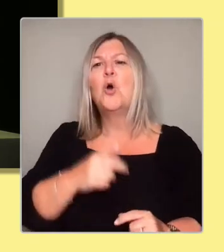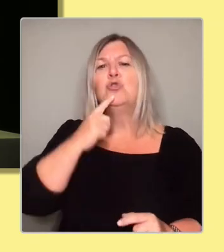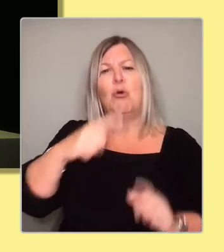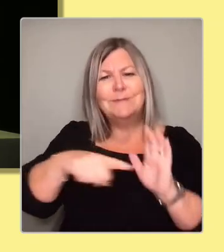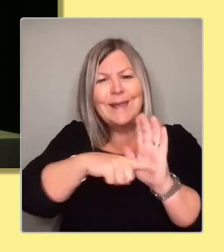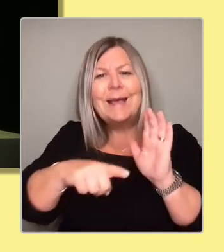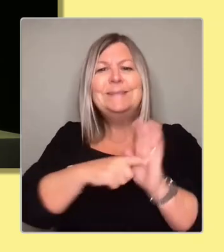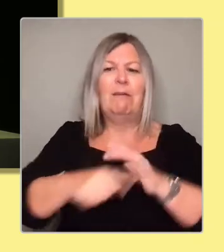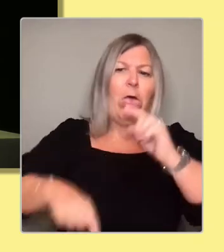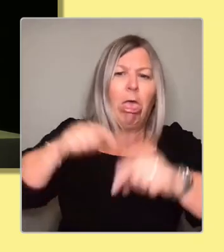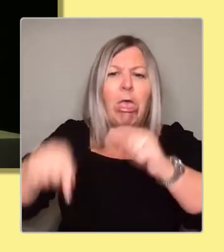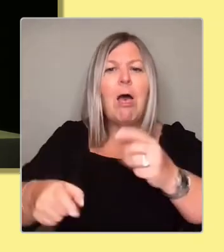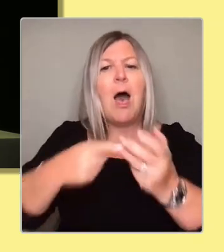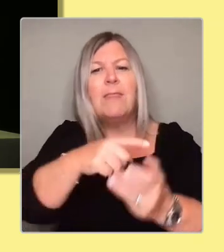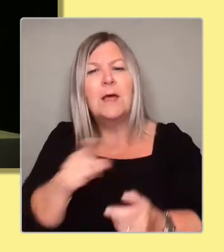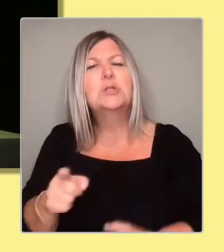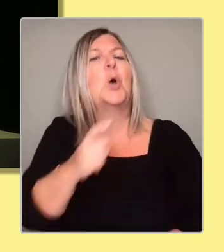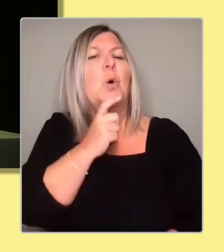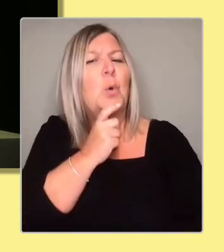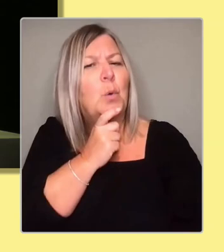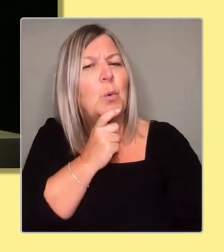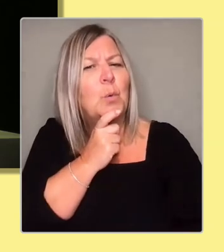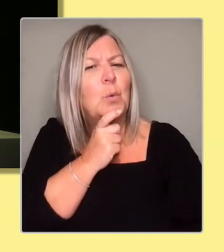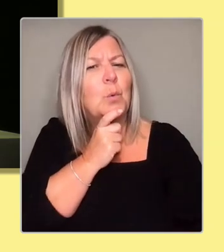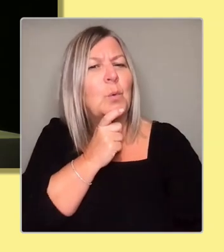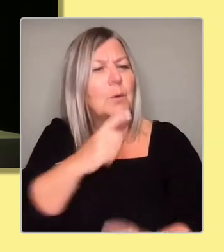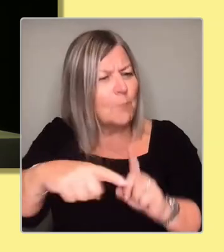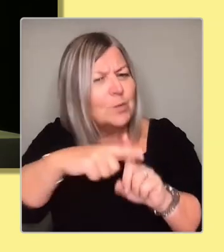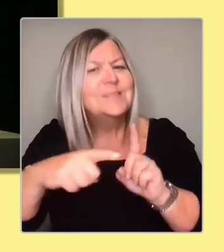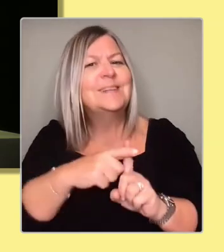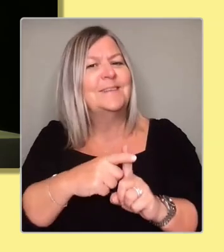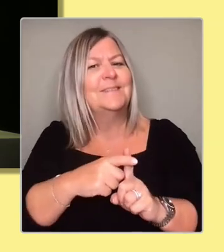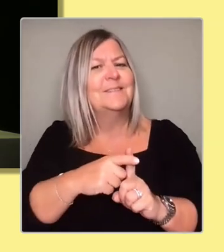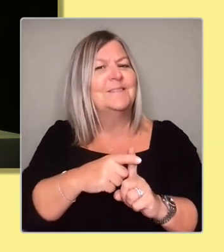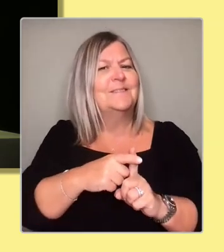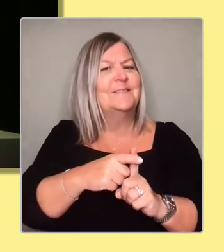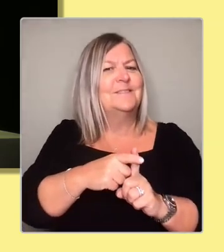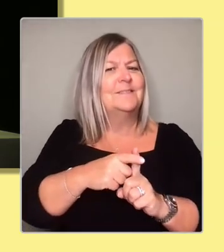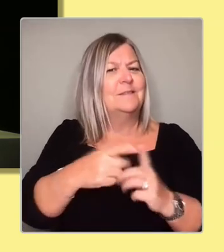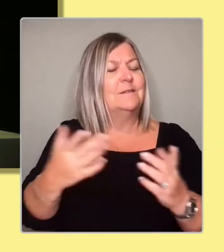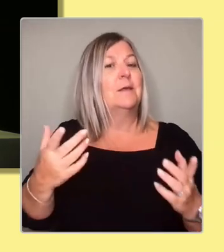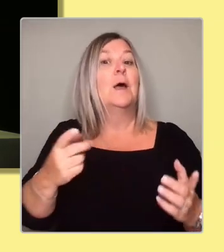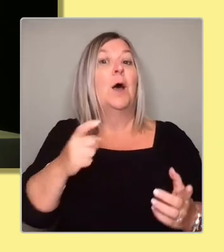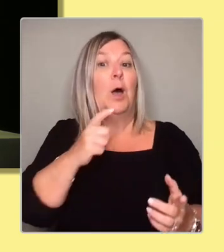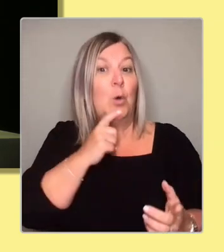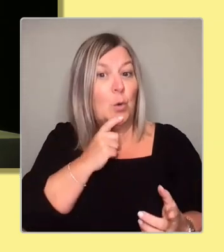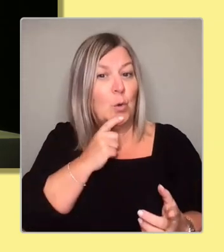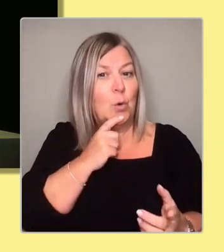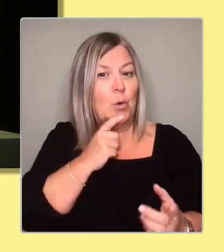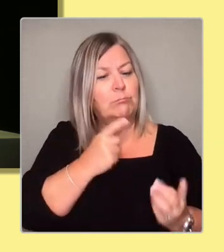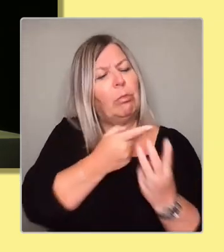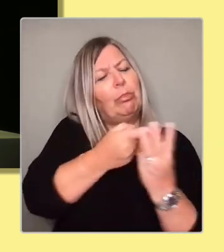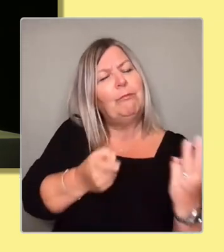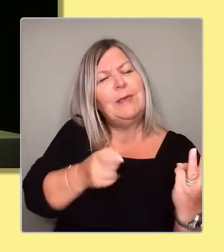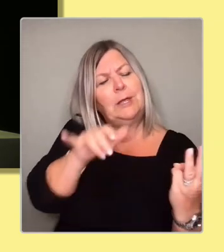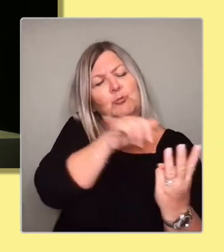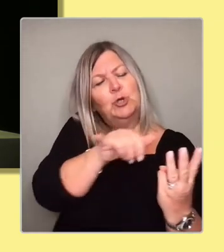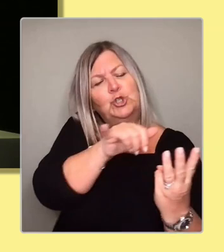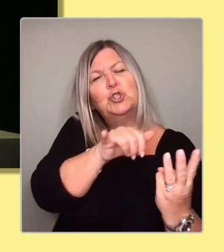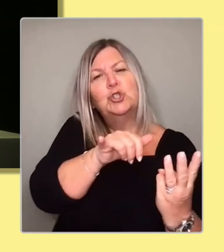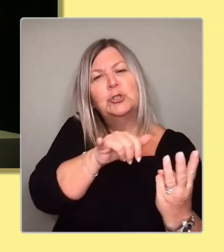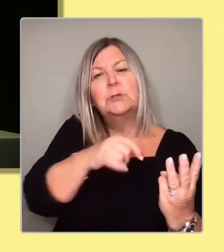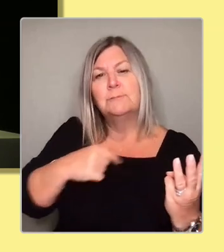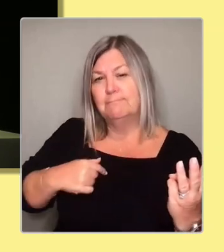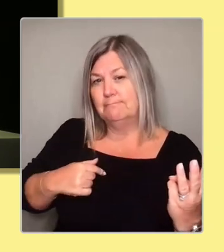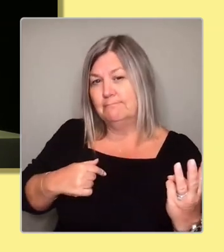relentlessly positive about their campaign? I'm hoping that I can show you throughout the course of this campaign, not just today, but throughout the course of this campaign, that